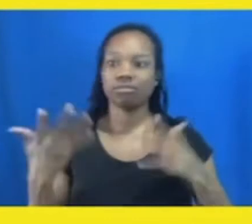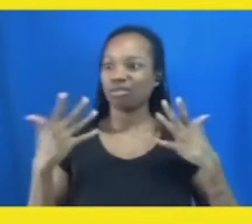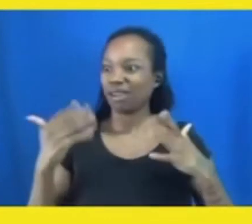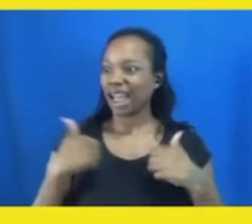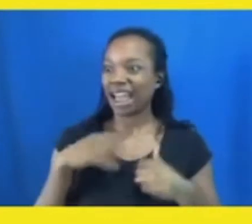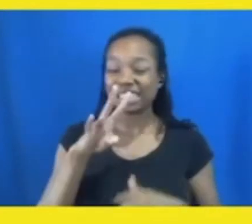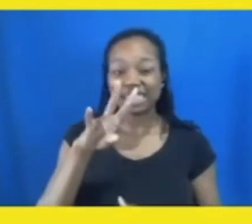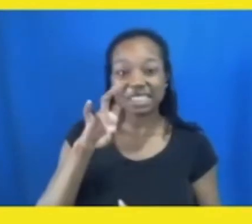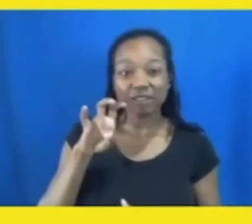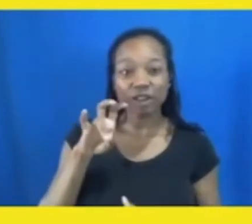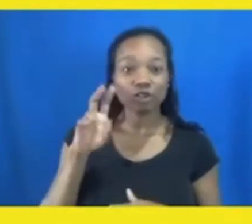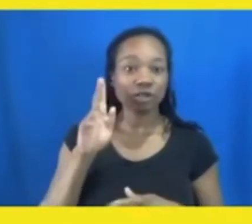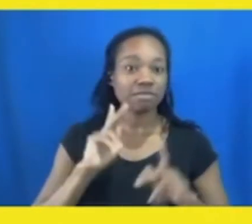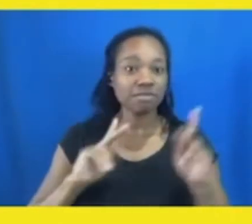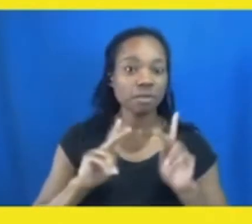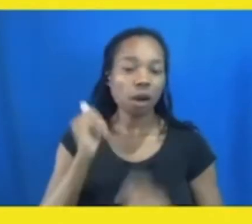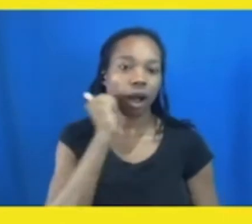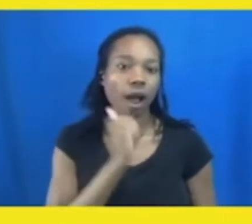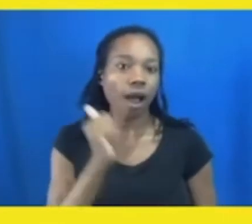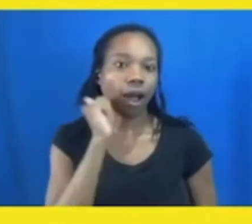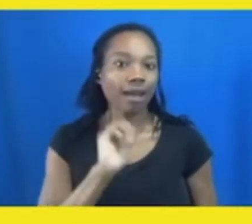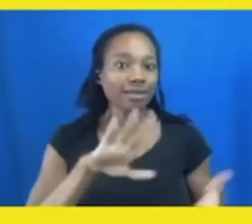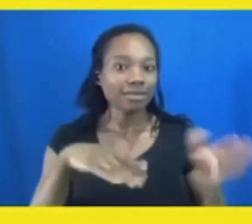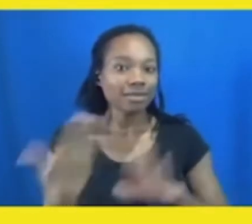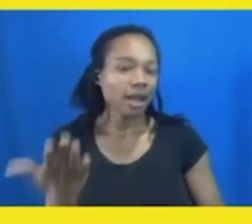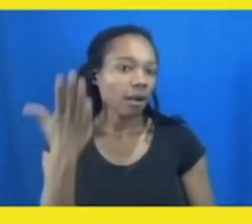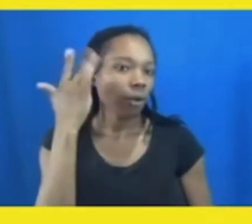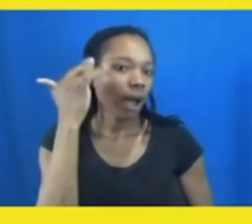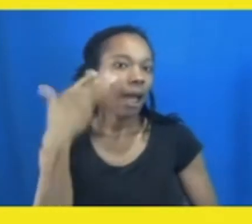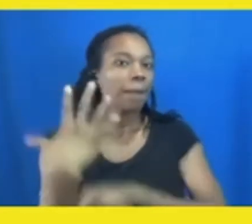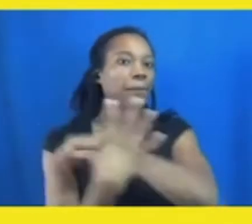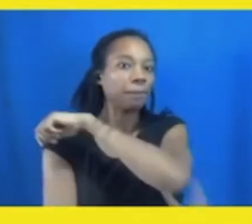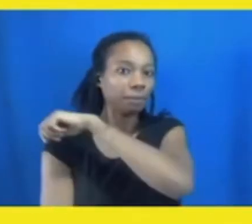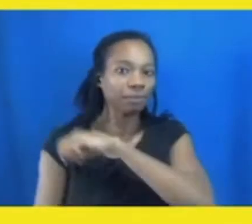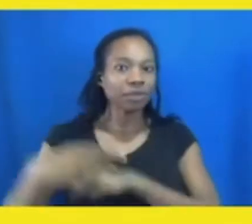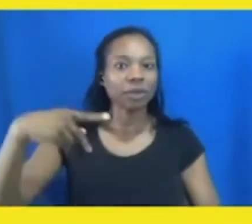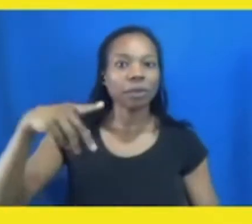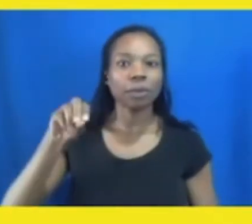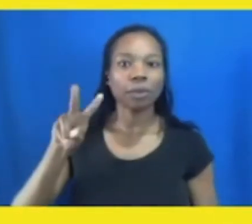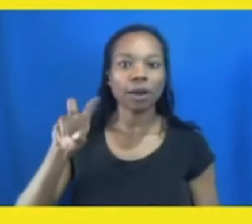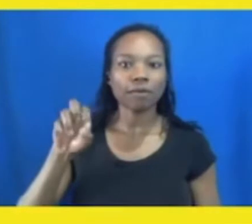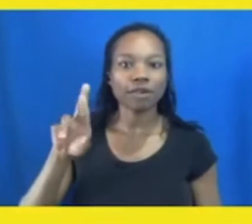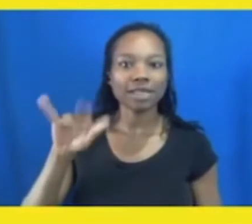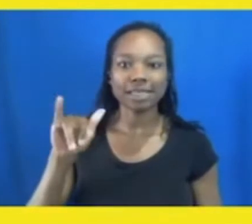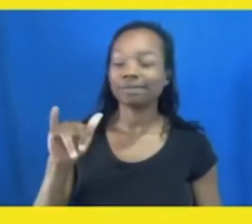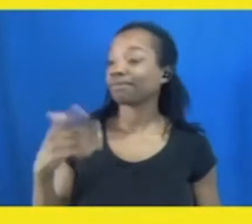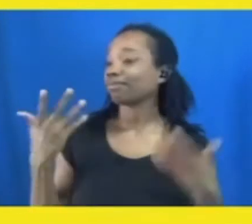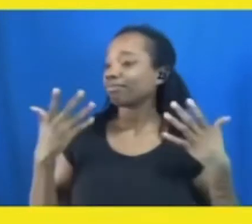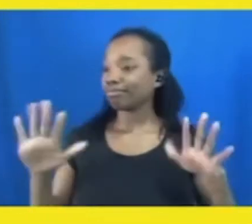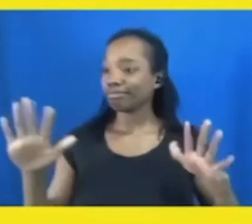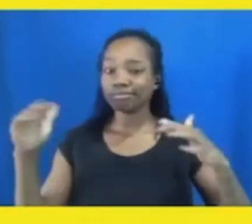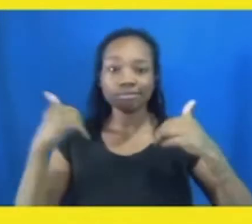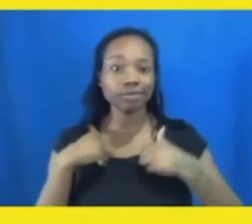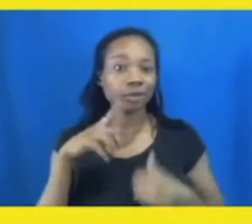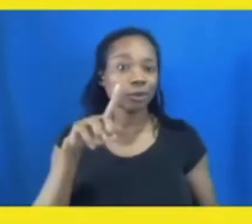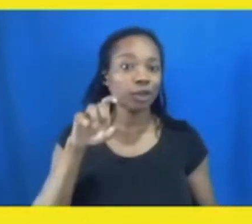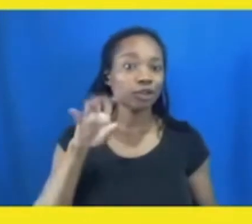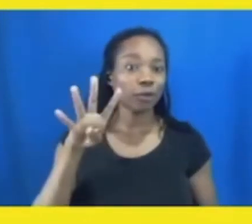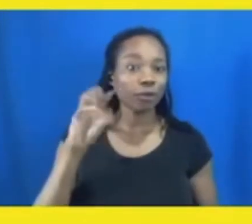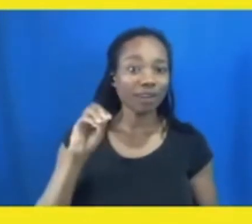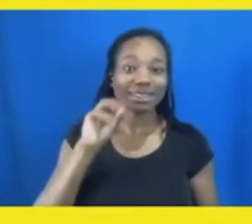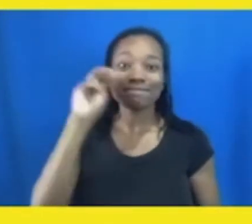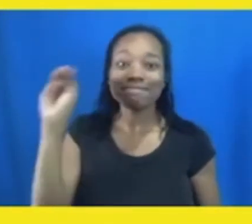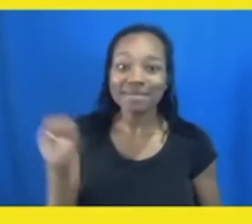dying because of poverty. We already had 140 million Americans living at the